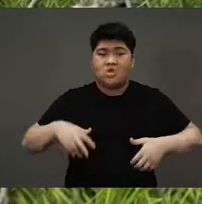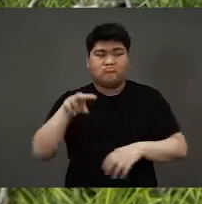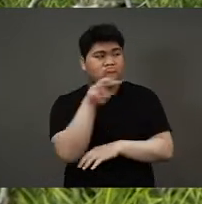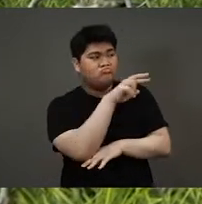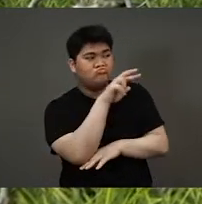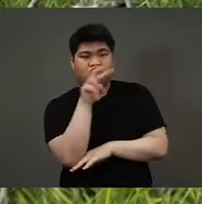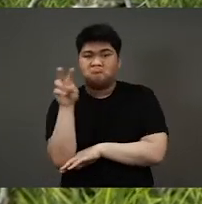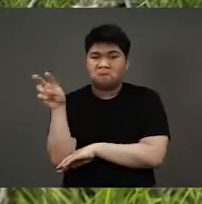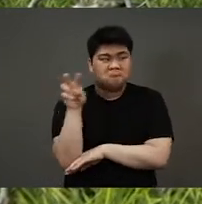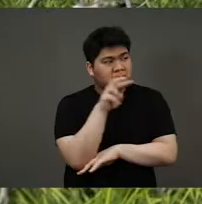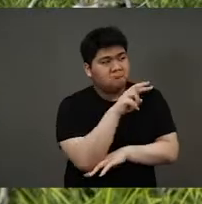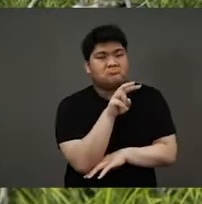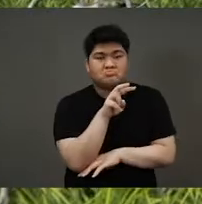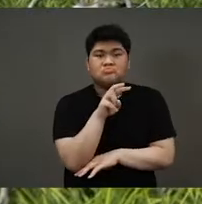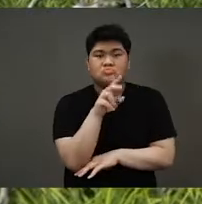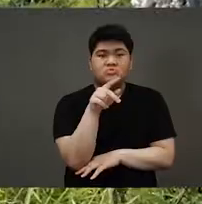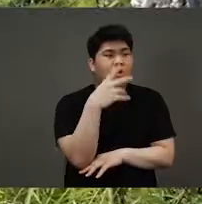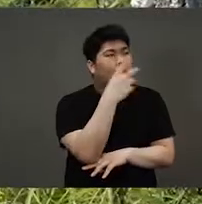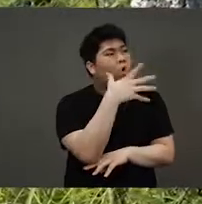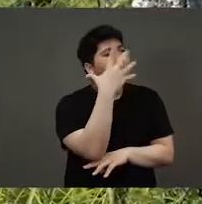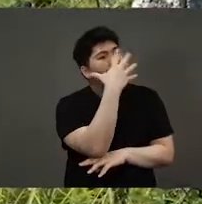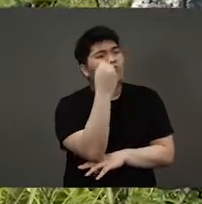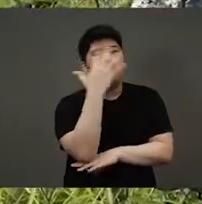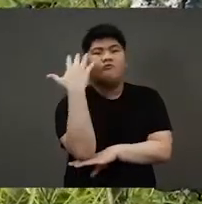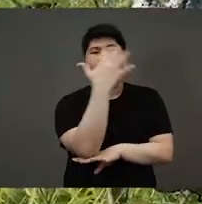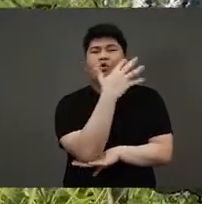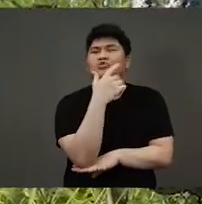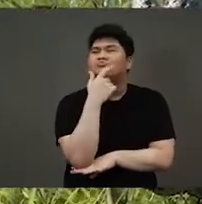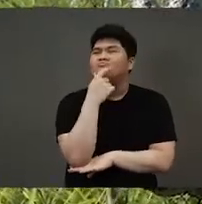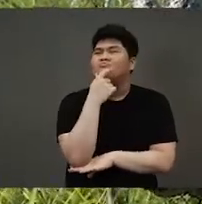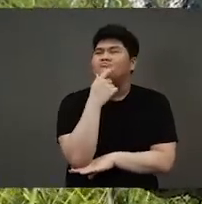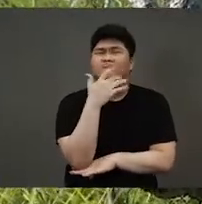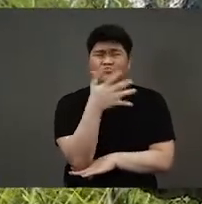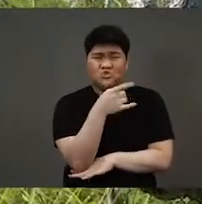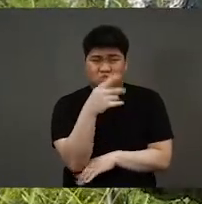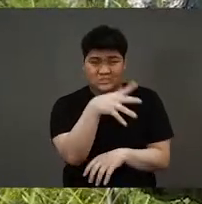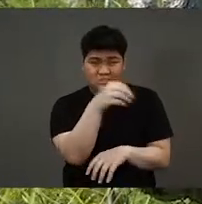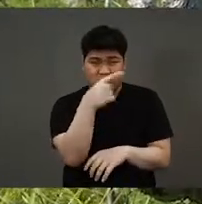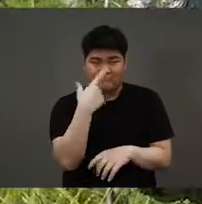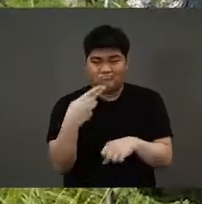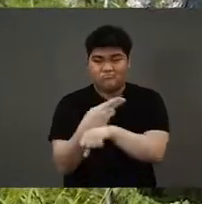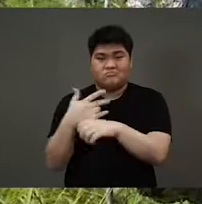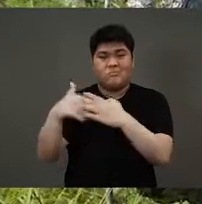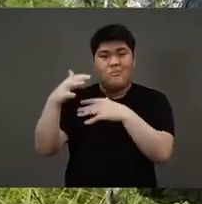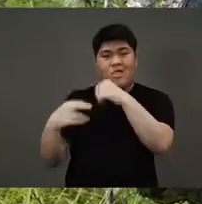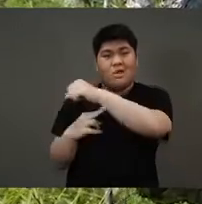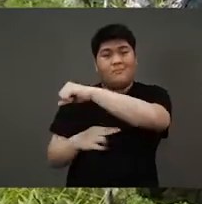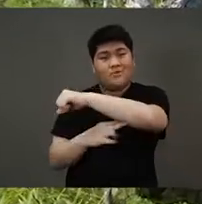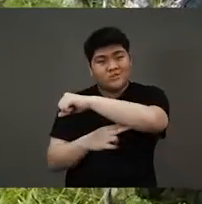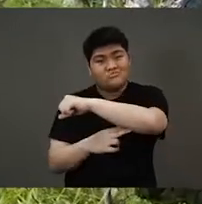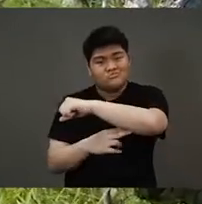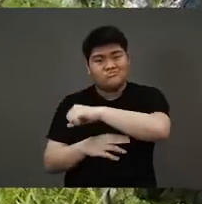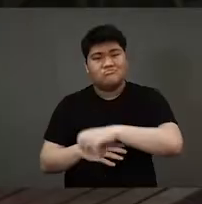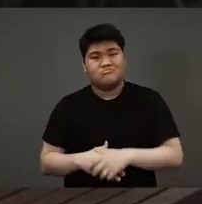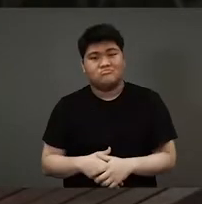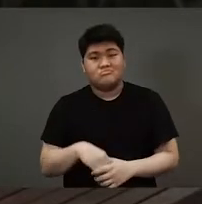looked around. He looked around at his beautiful forest. What should he take from the forest to build a bridge